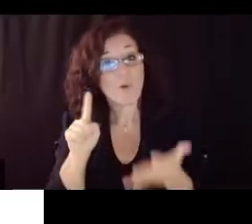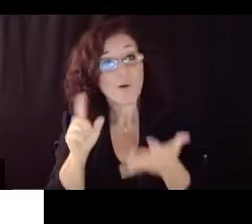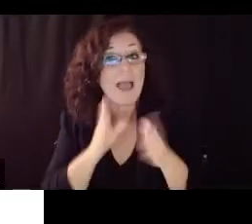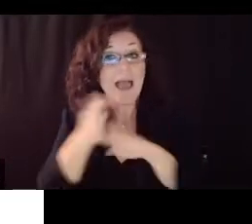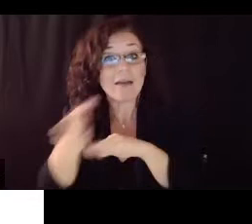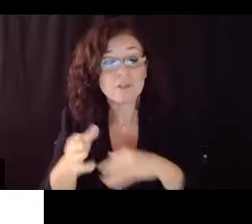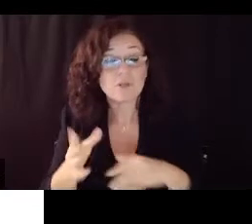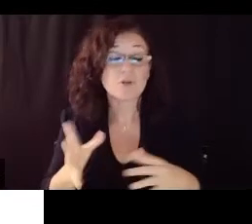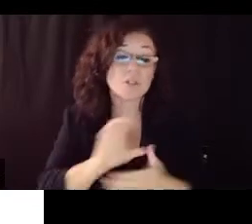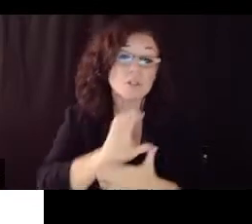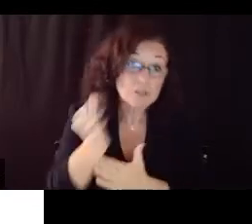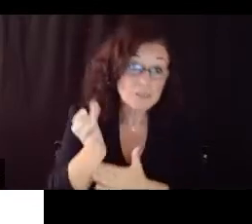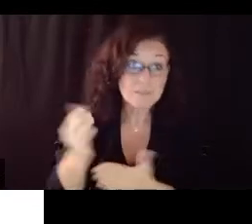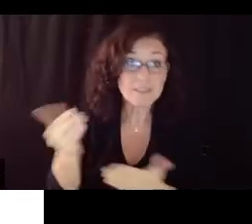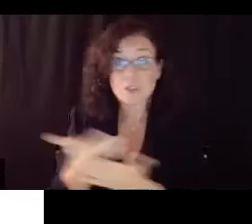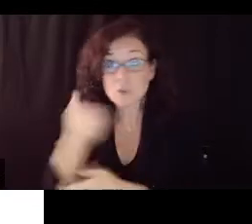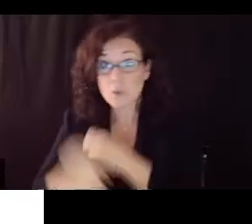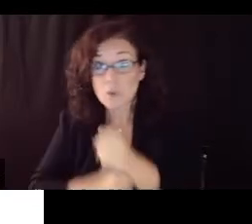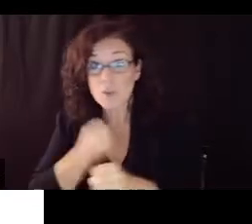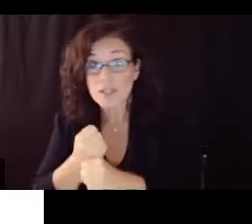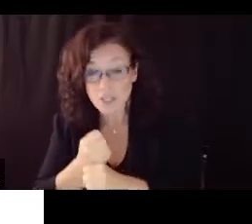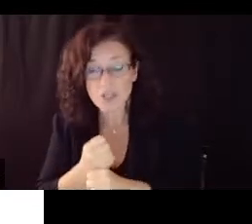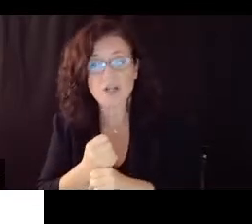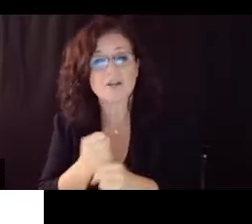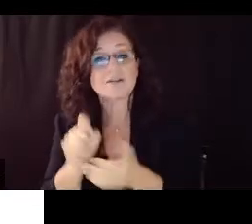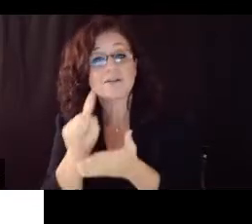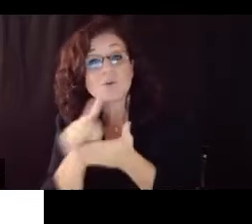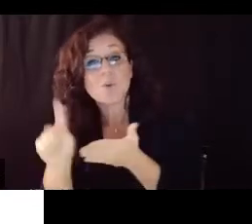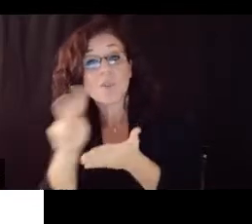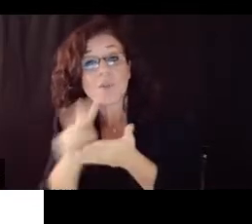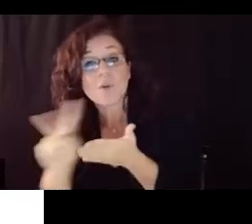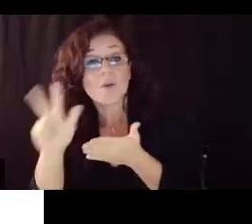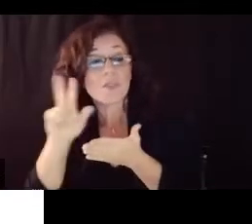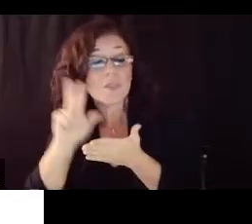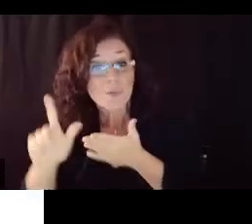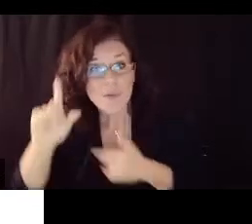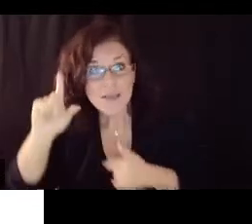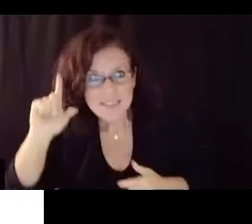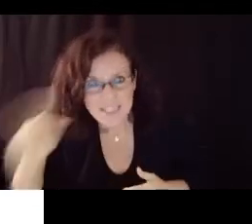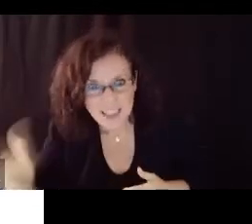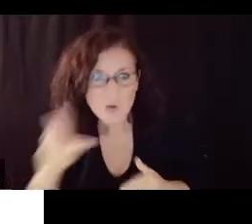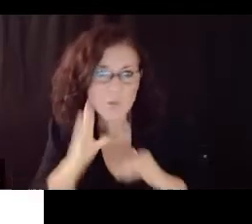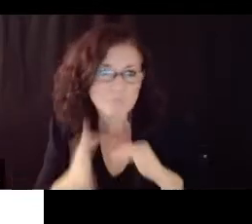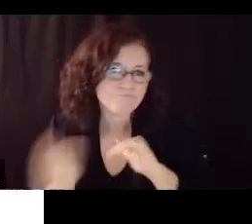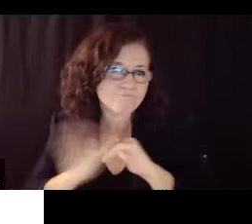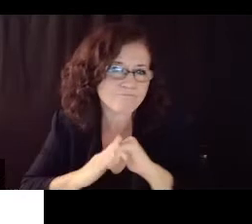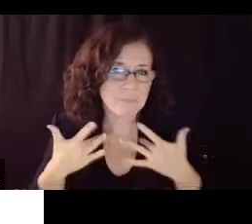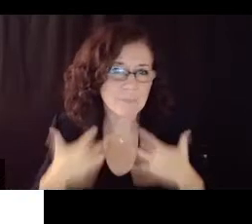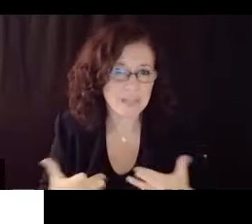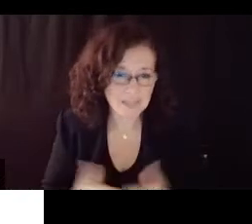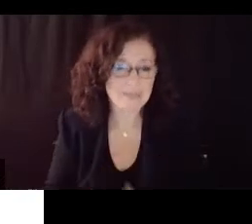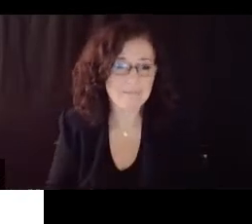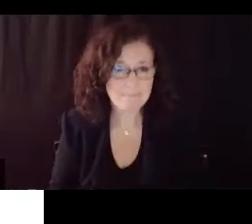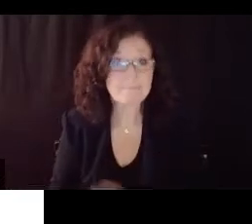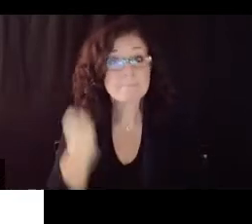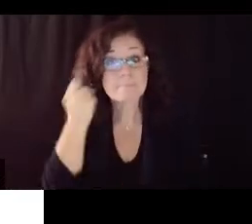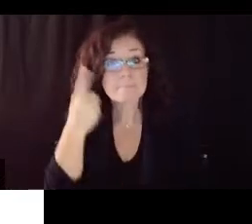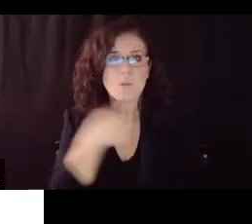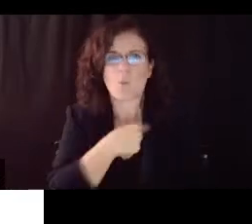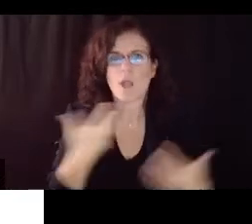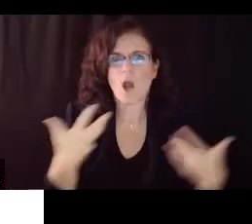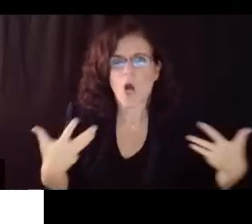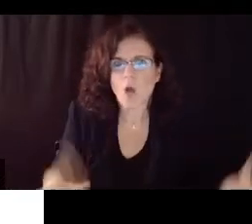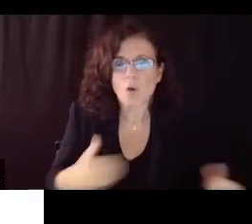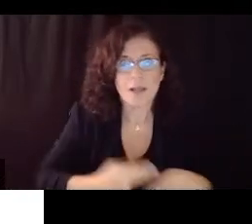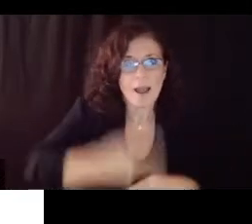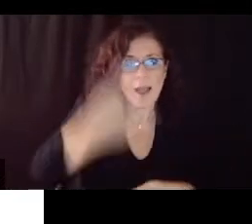New Year holiday period just to pause and remind everyone if there were already a lot of cases circulating and then people interacted with one another